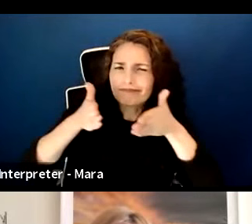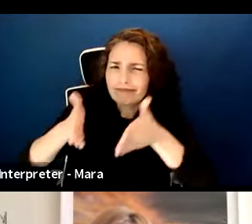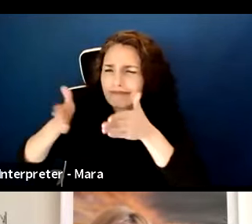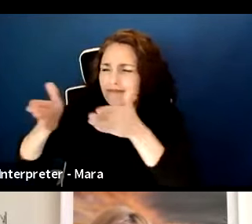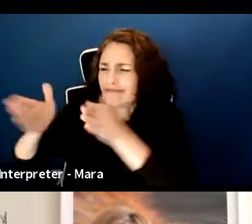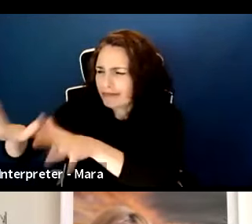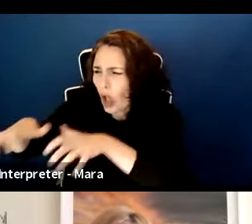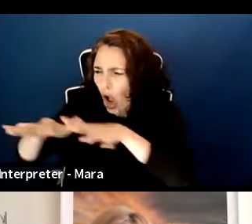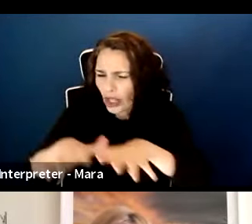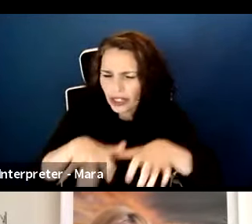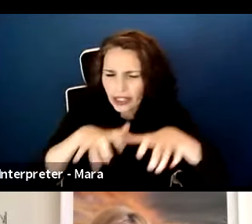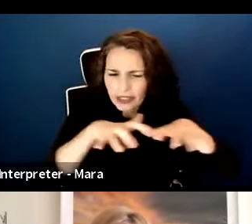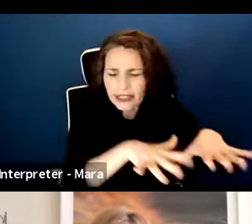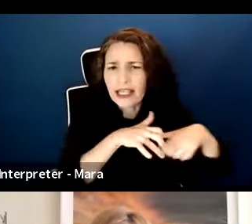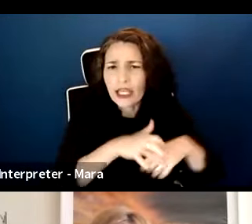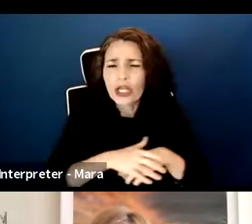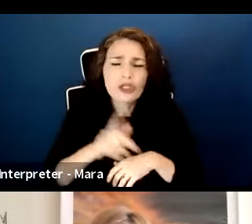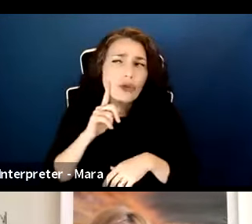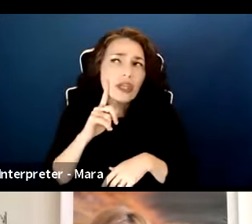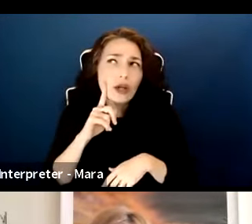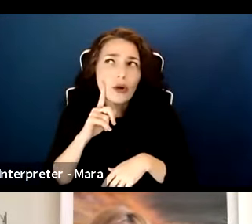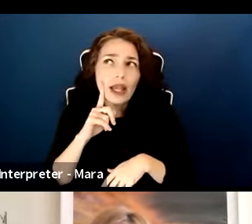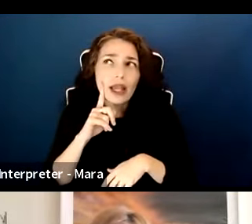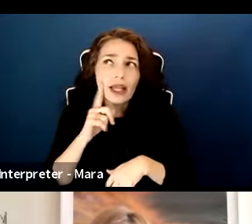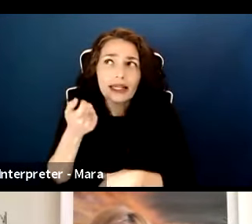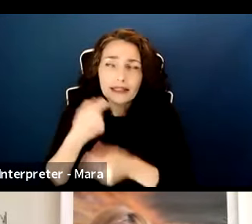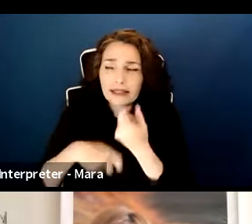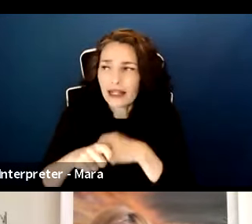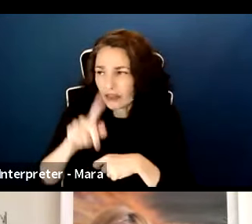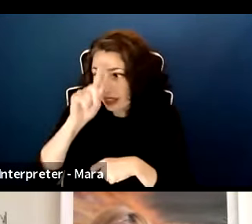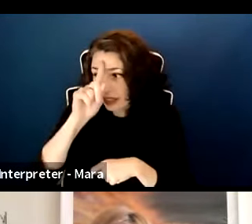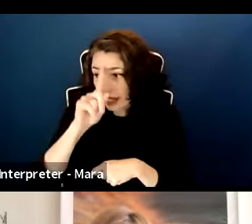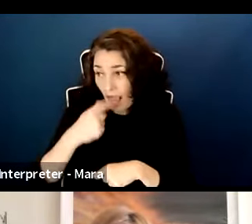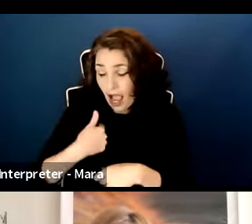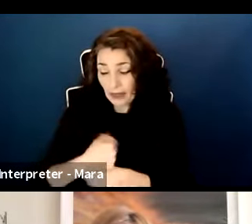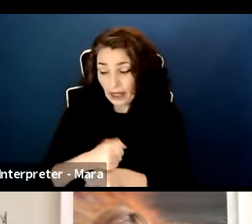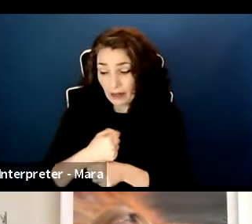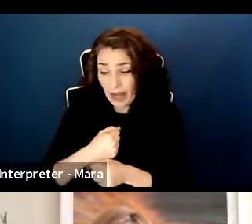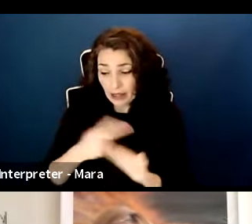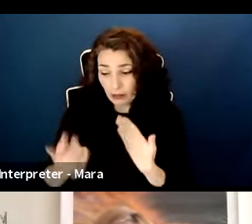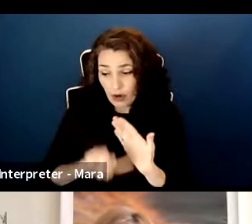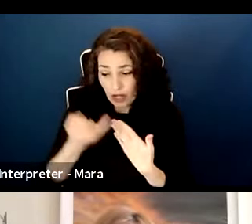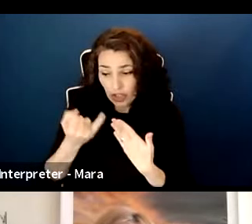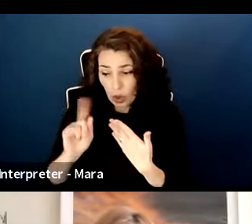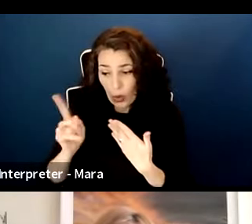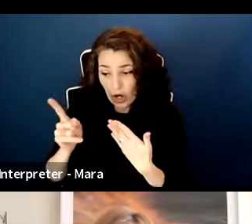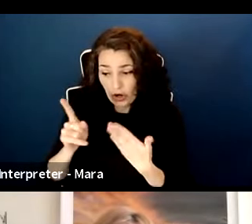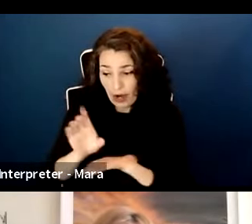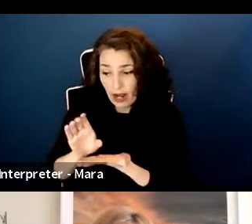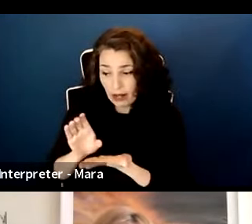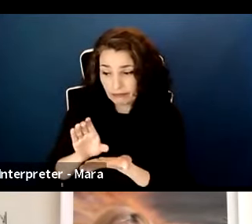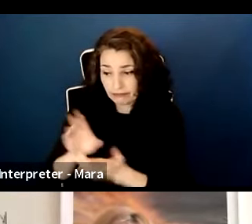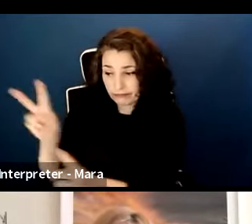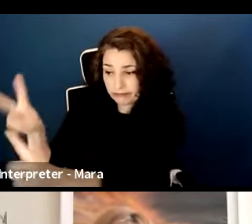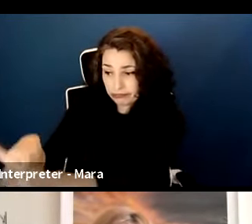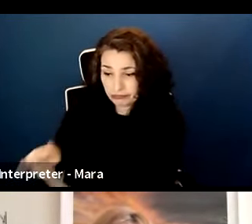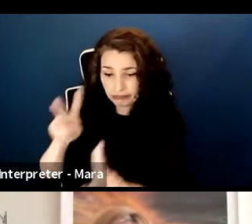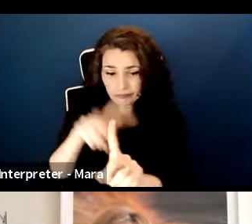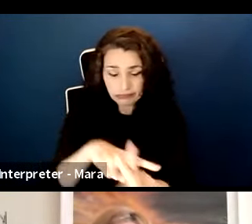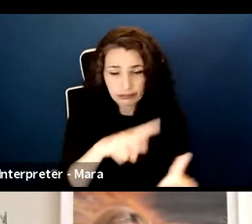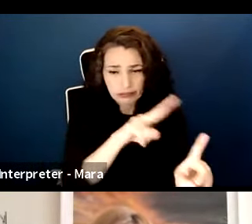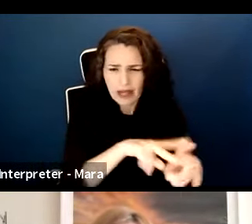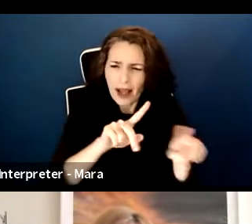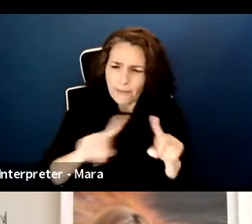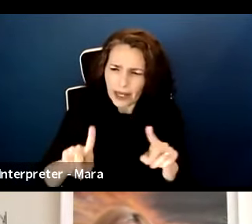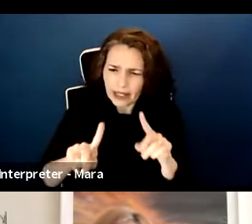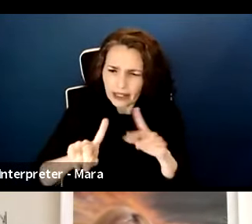to creating a project and then wondering where it goes is to already have those conversations going on prior to creating your IP to begin